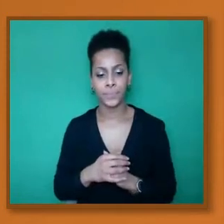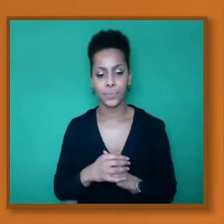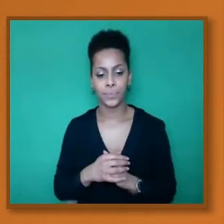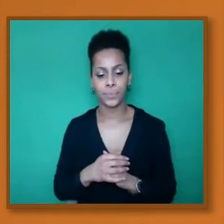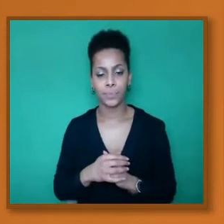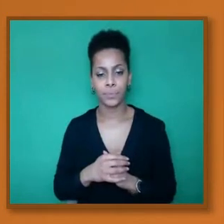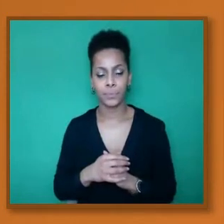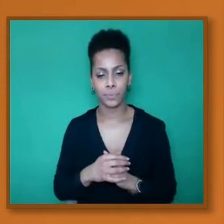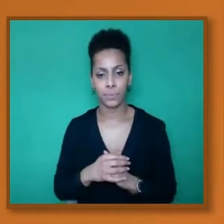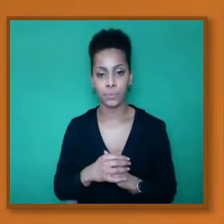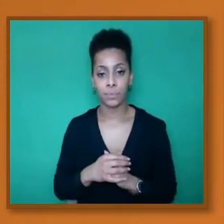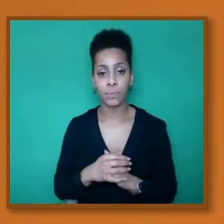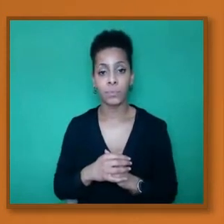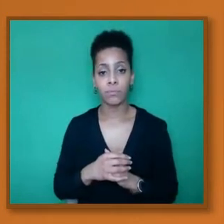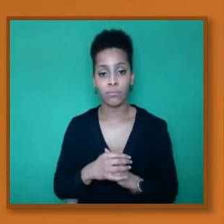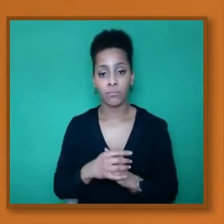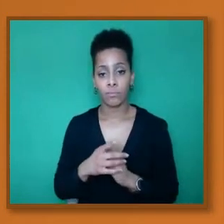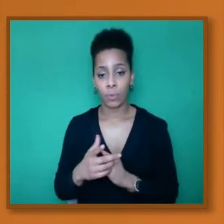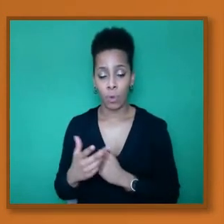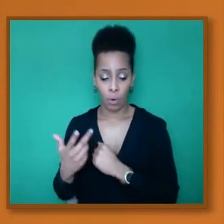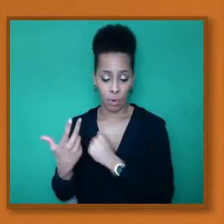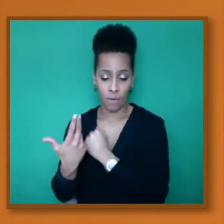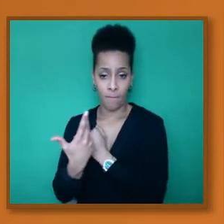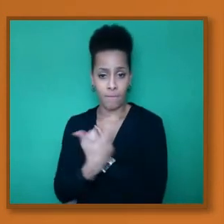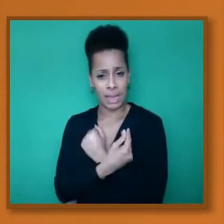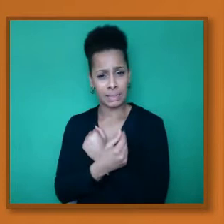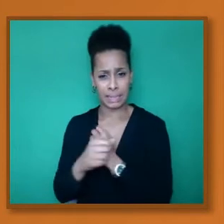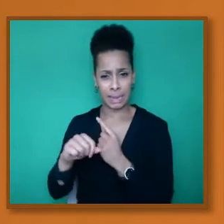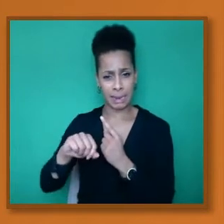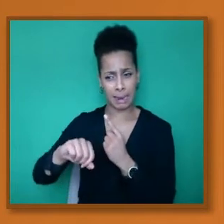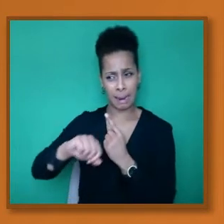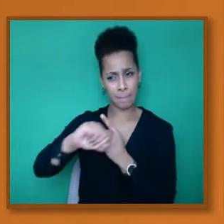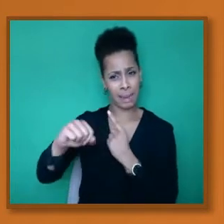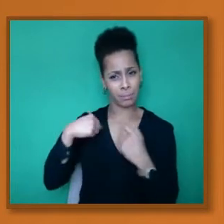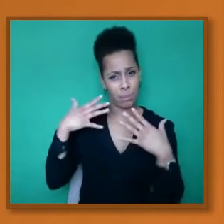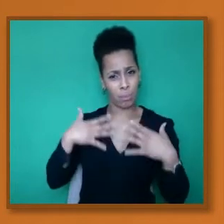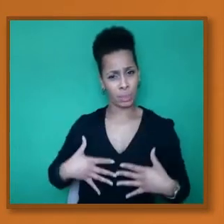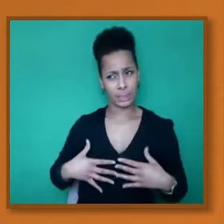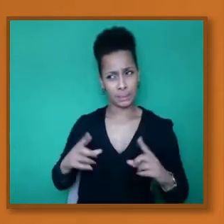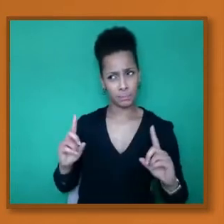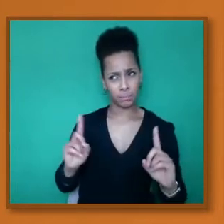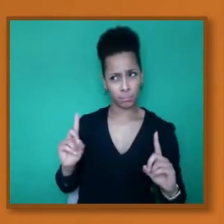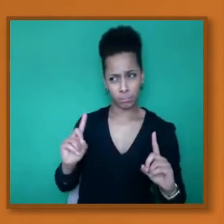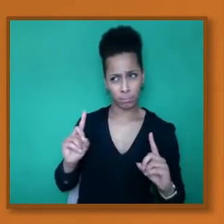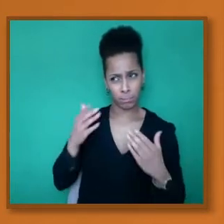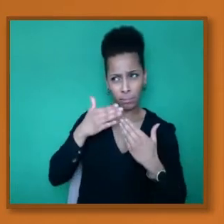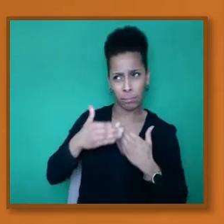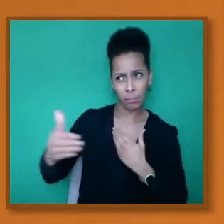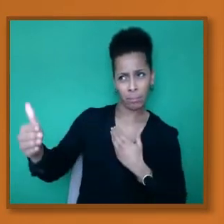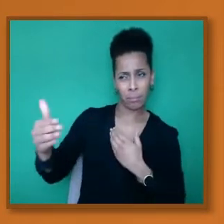on our bodies? OK, if we click through. Well, most adverse effects of